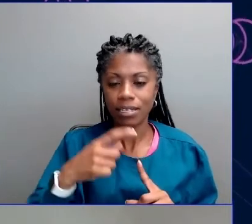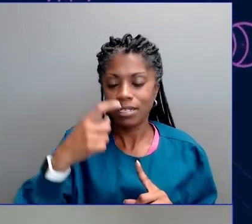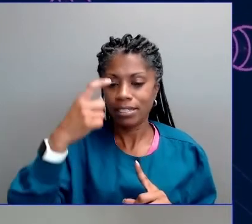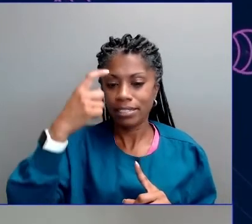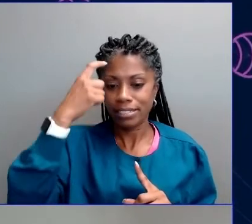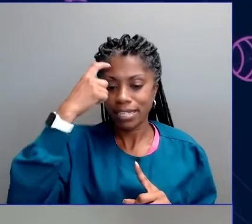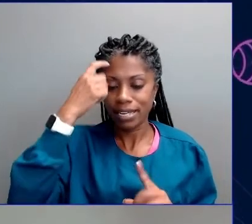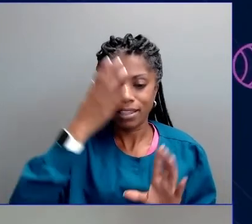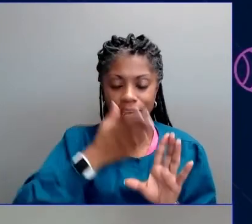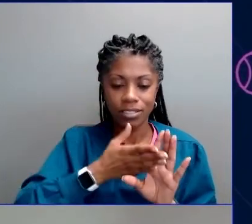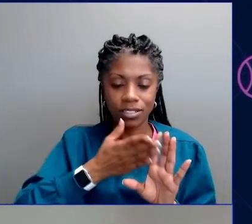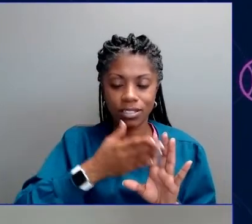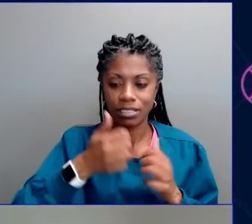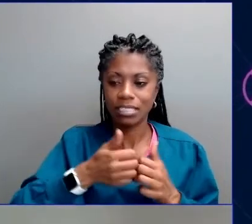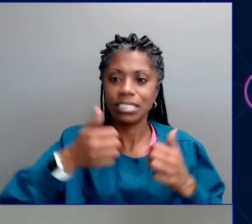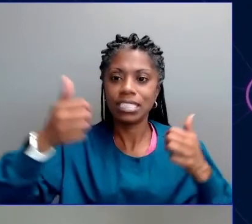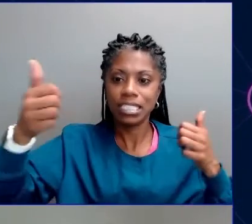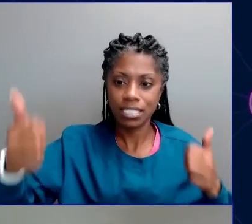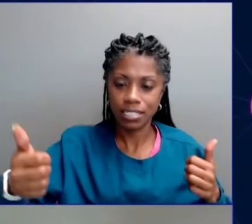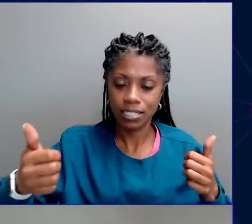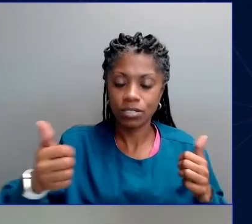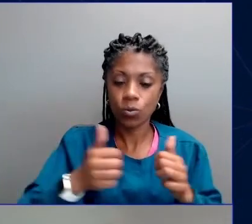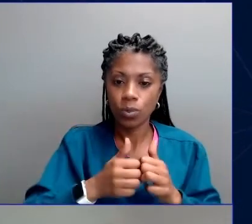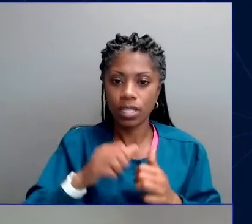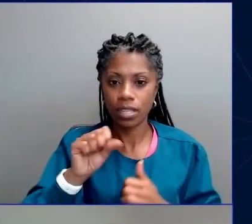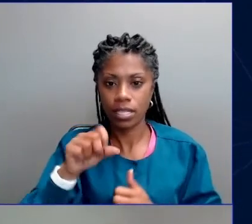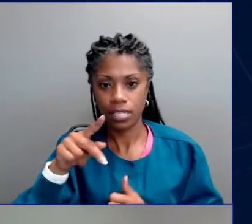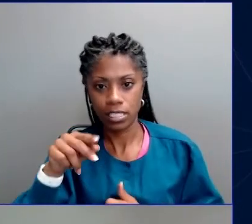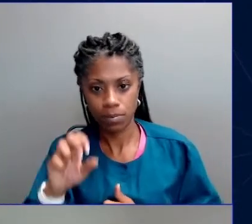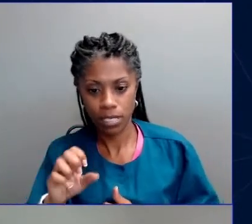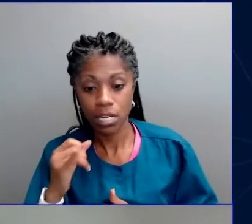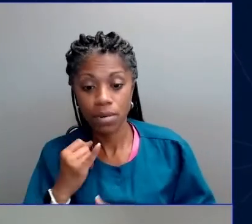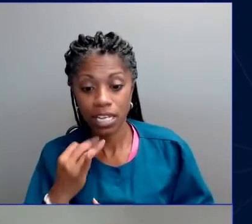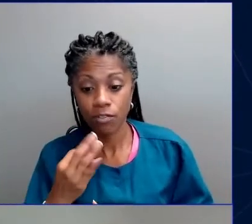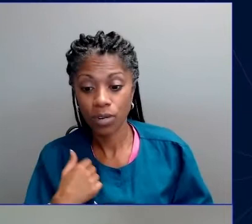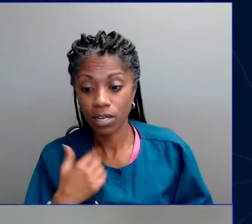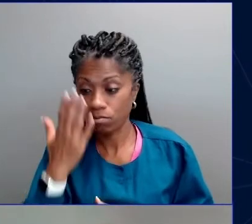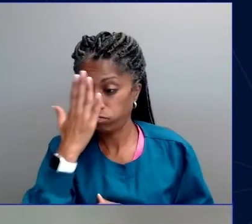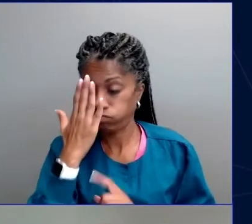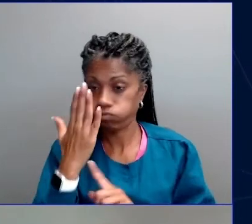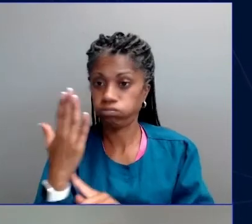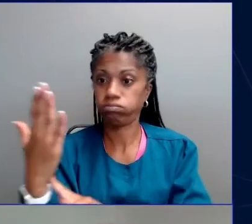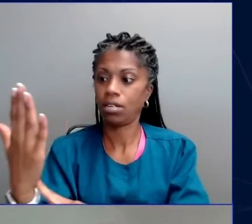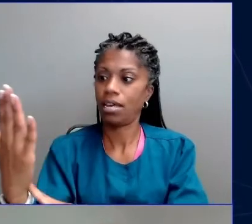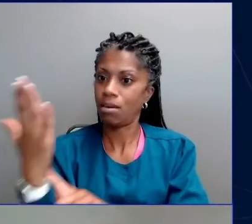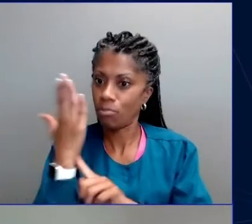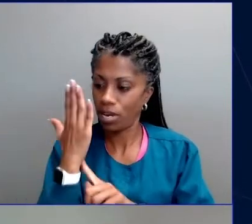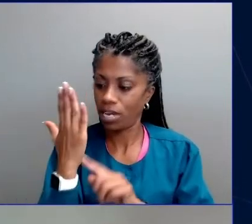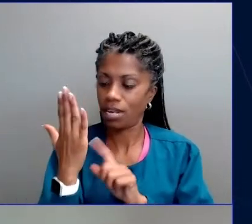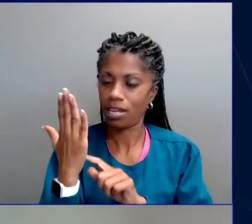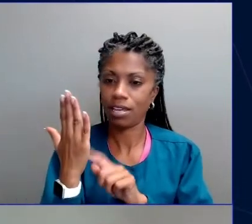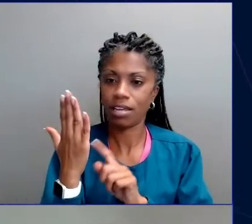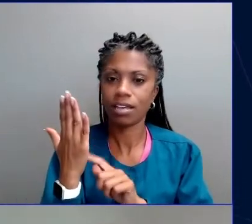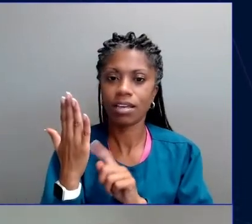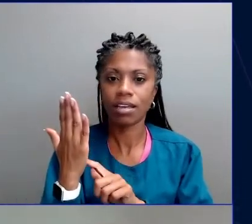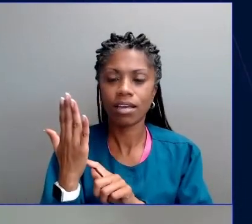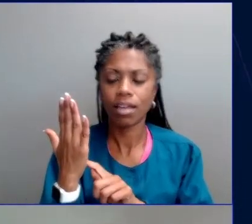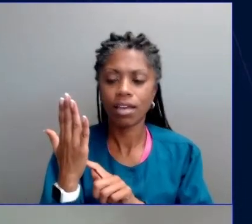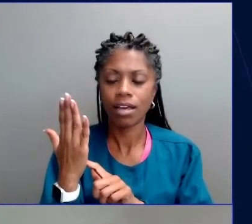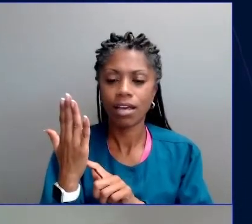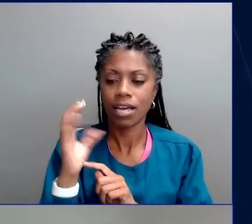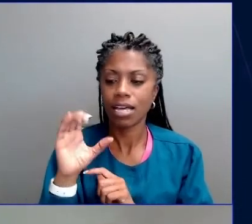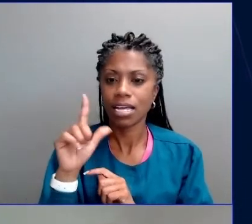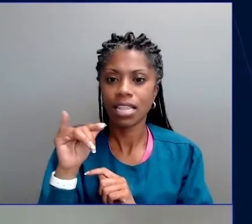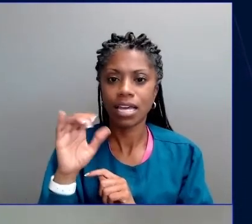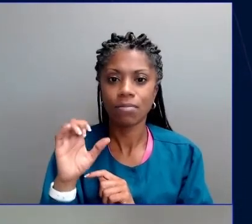When we bring the impacts of climate change close to us, when we talk about how it's happening here and now in ways that are relevant to us,